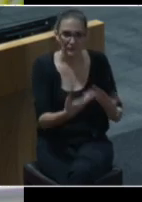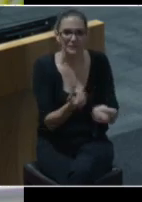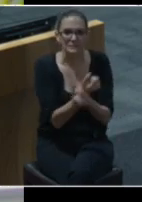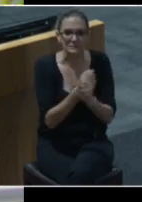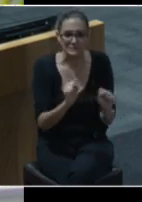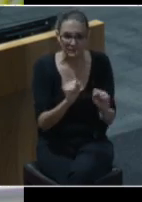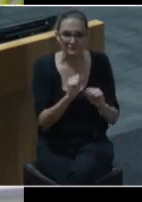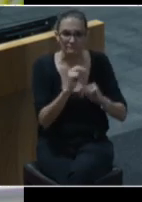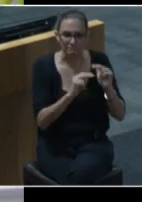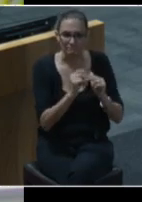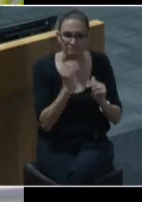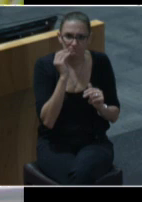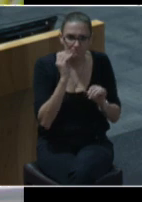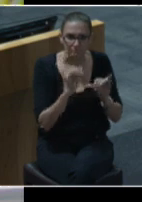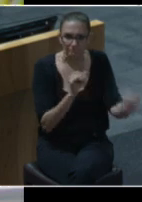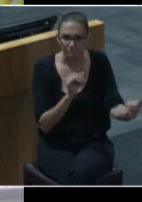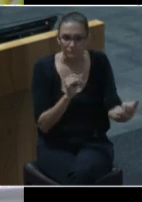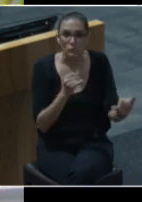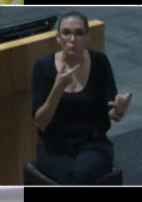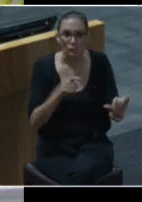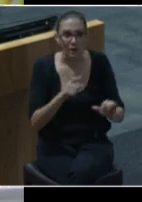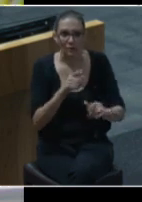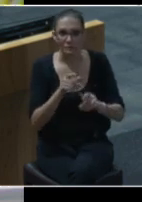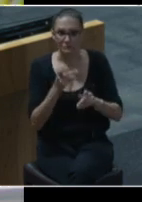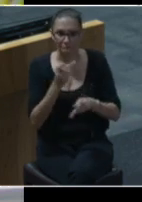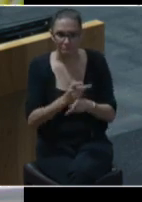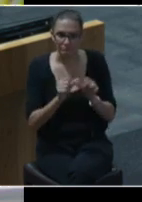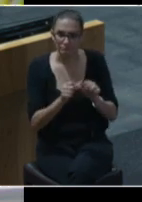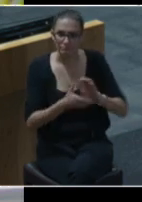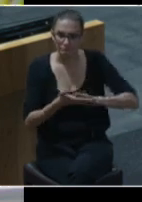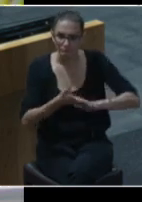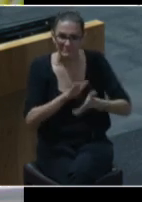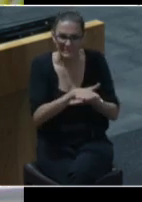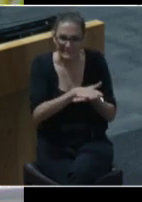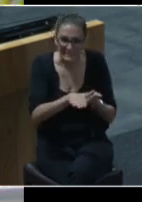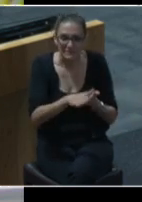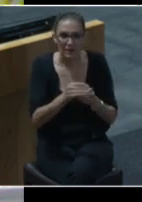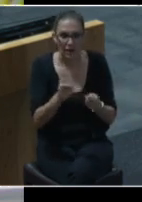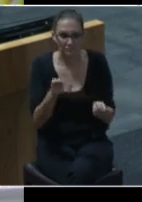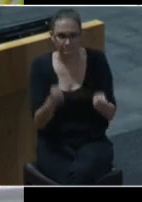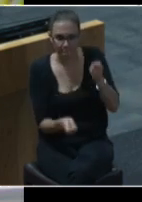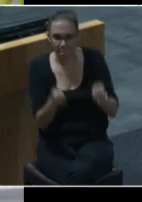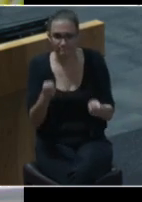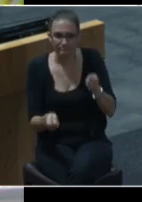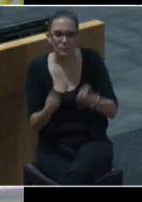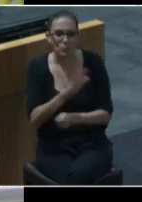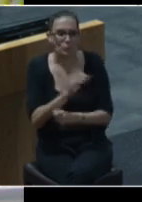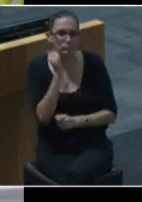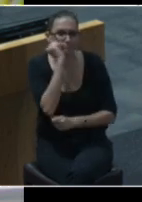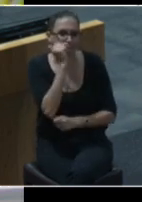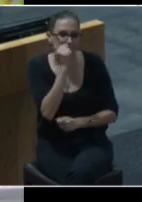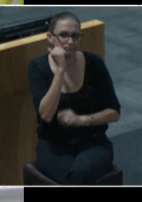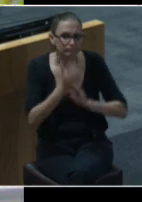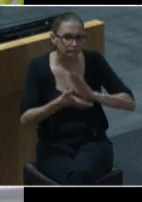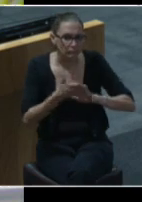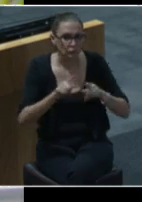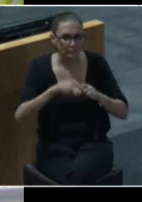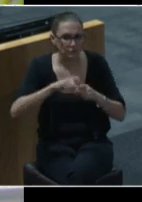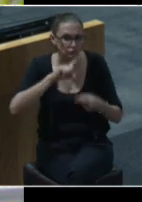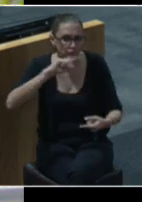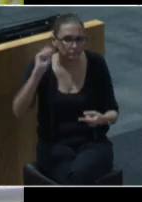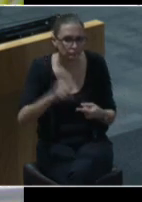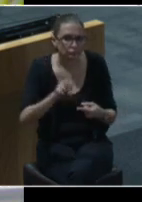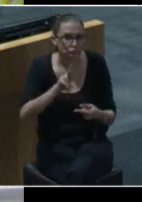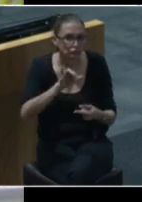while shelter operations clean and made the necessary changes to their operations to mitigate risk